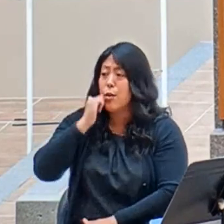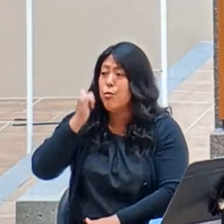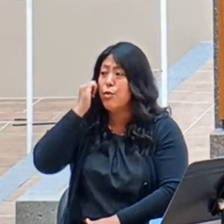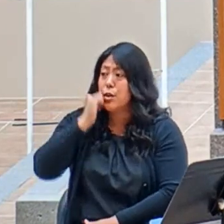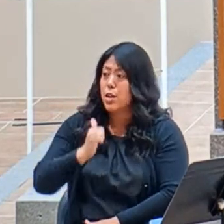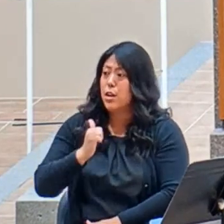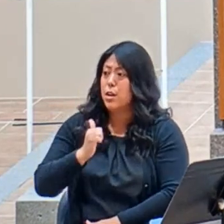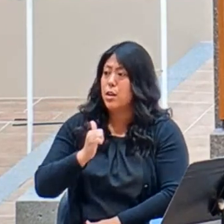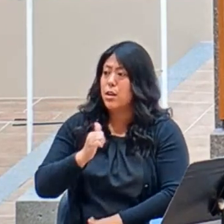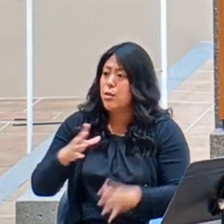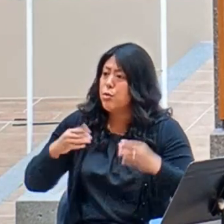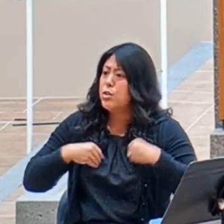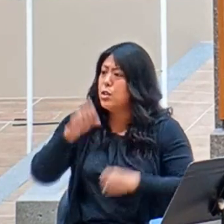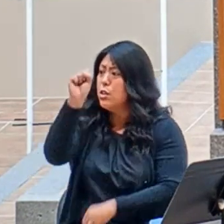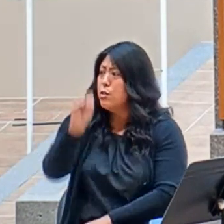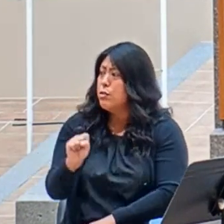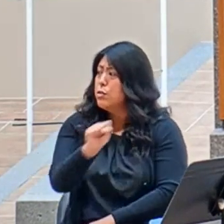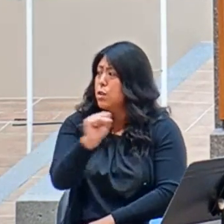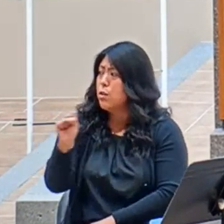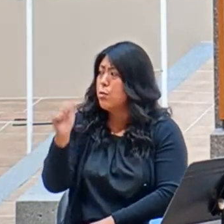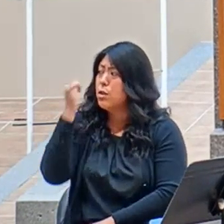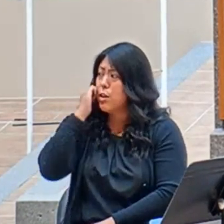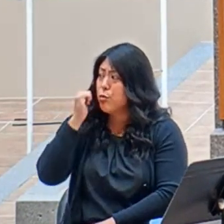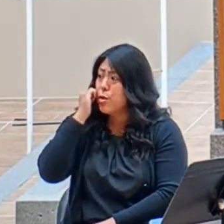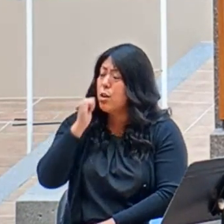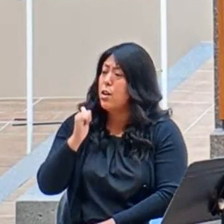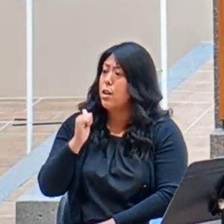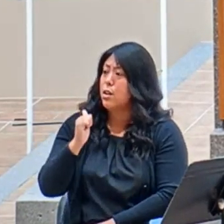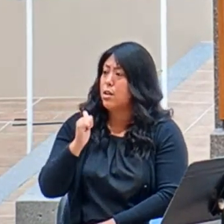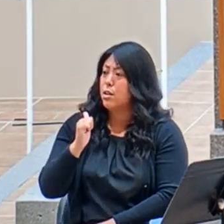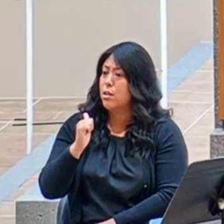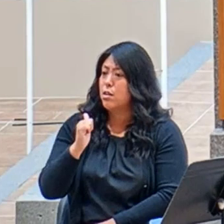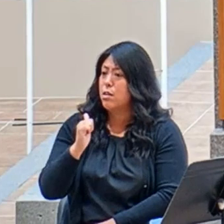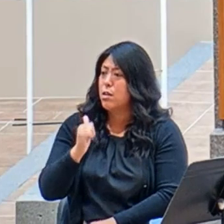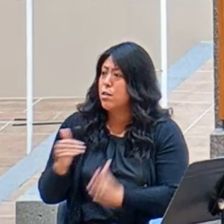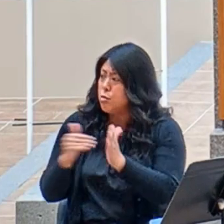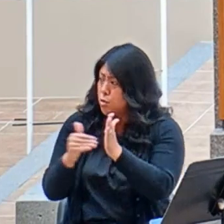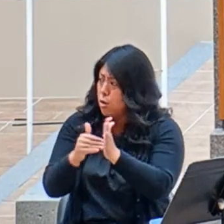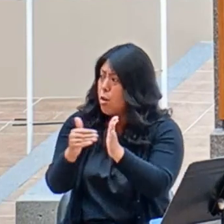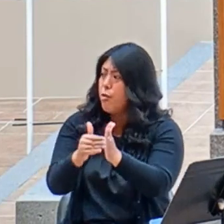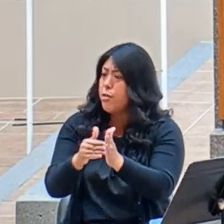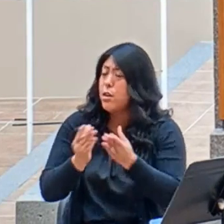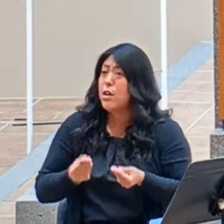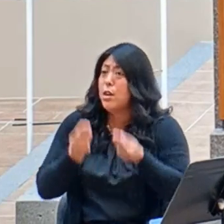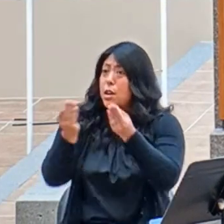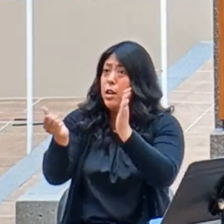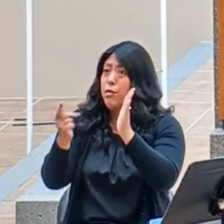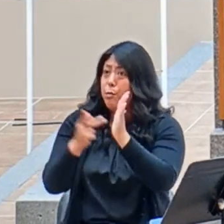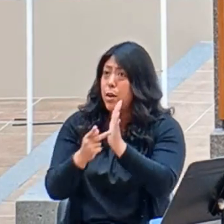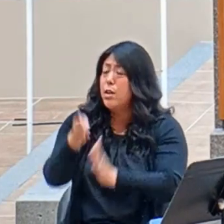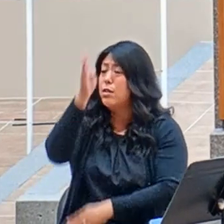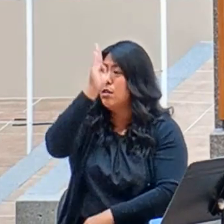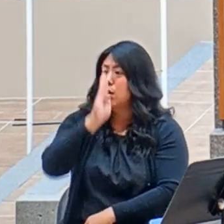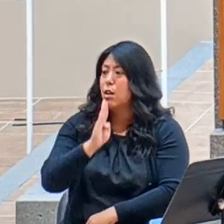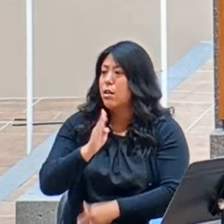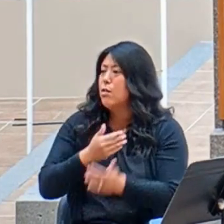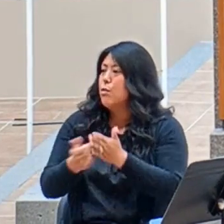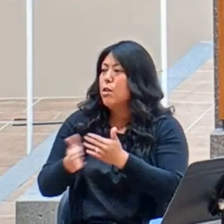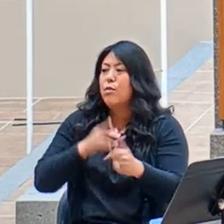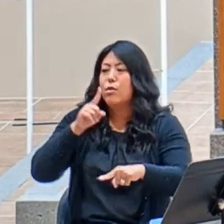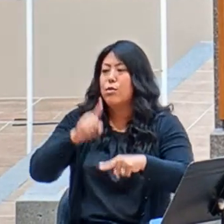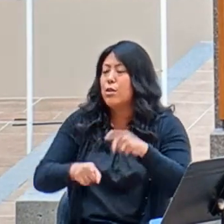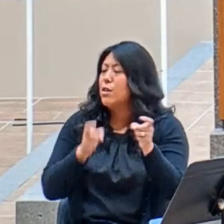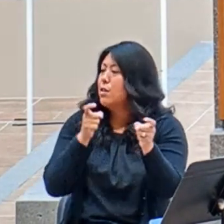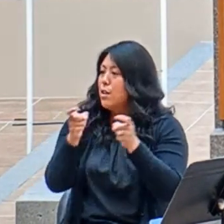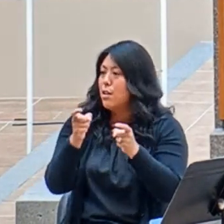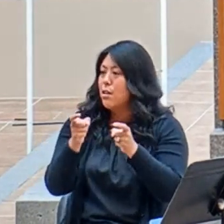sacraments regularly as much as you can. Give to God what you cannot handle. Talk to